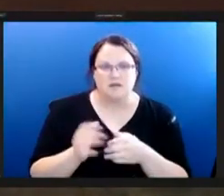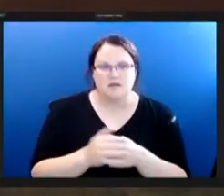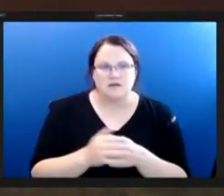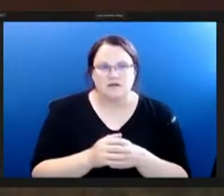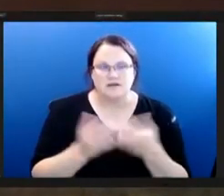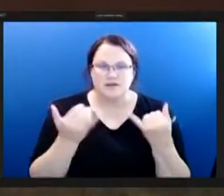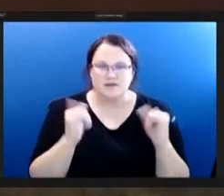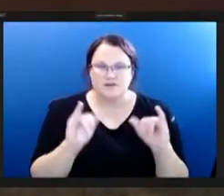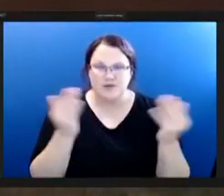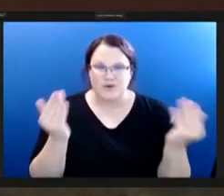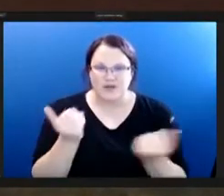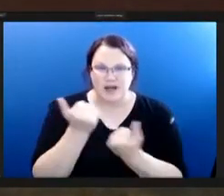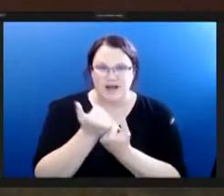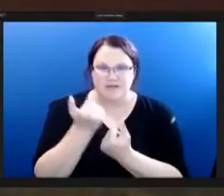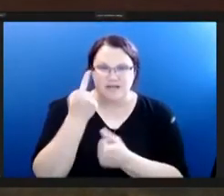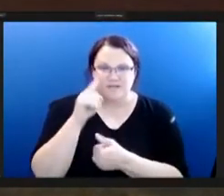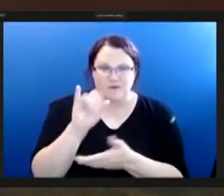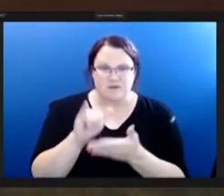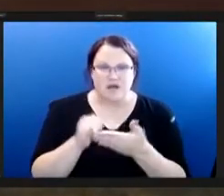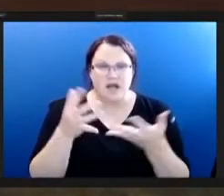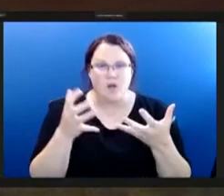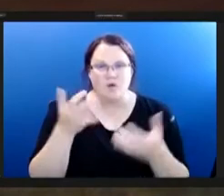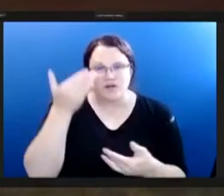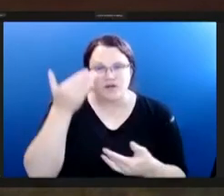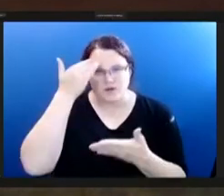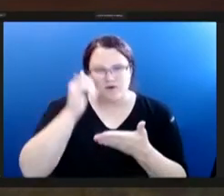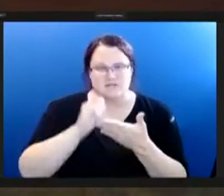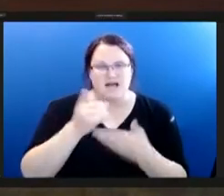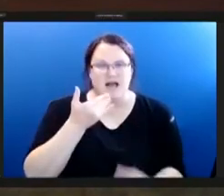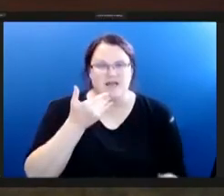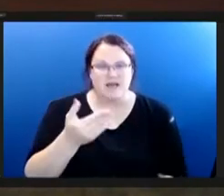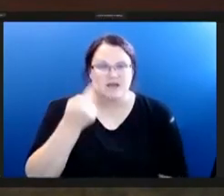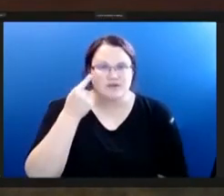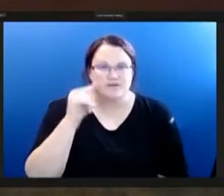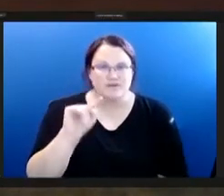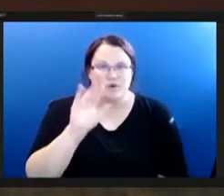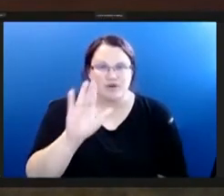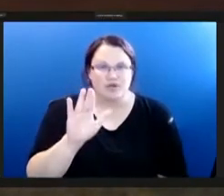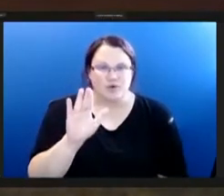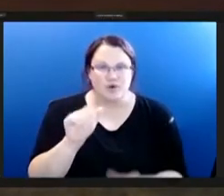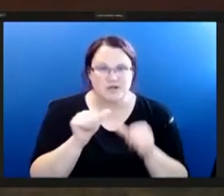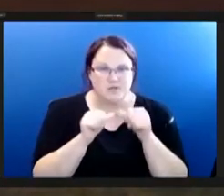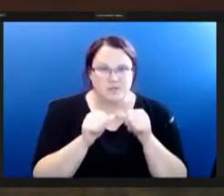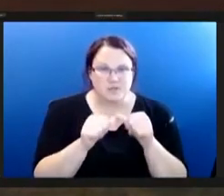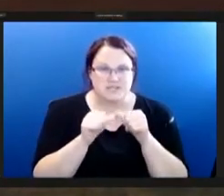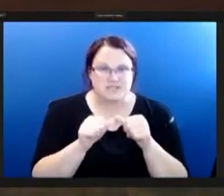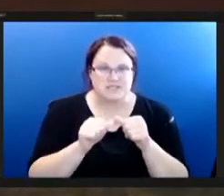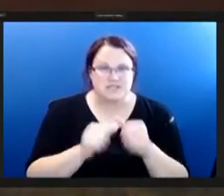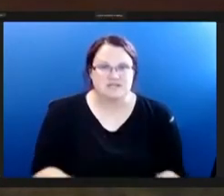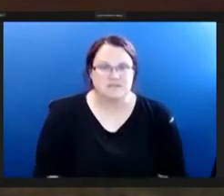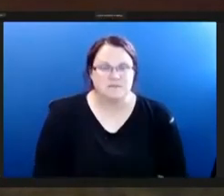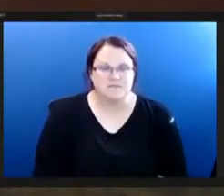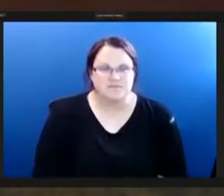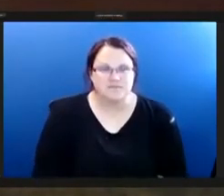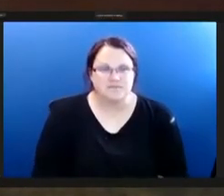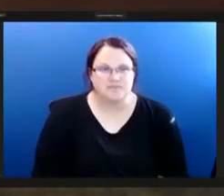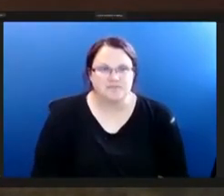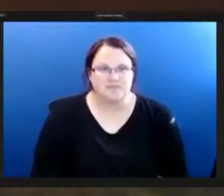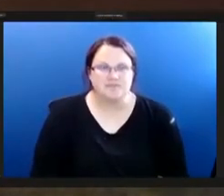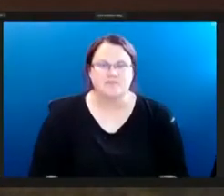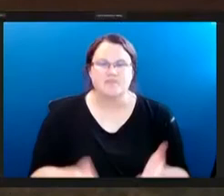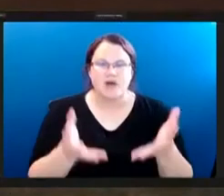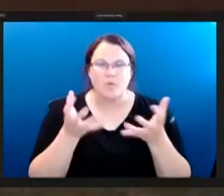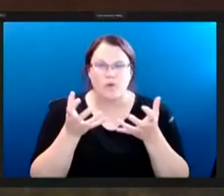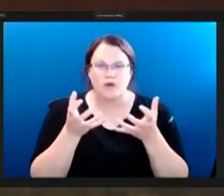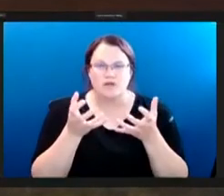here advocating for us i just wanted to acknowledge that and thank you for for your persistence um i always like to kind of recap what i've heard from